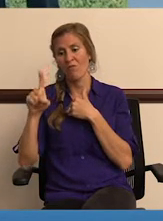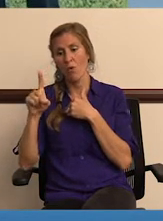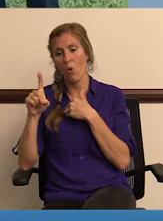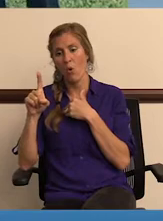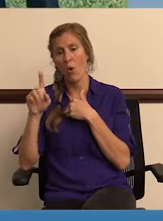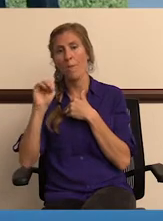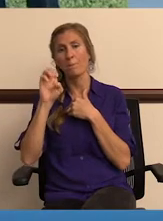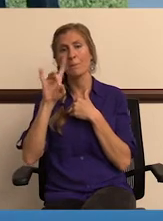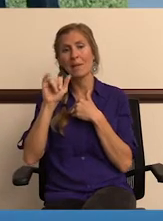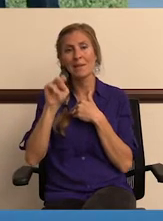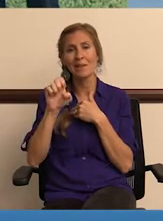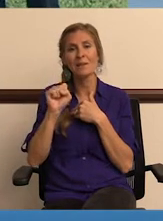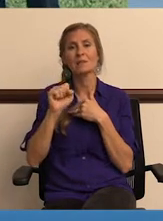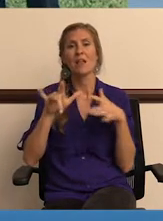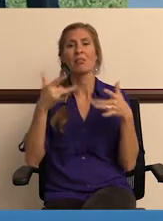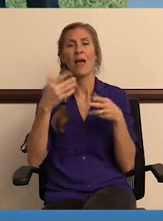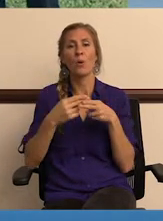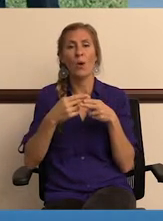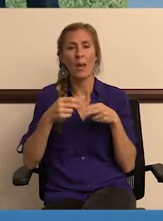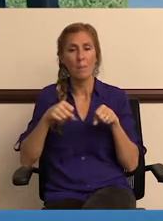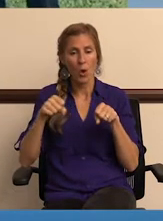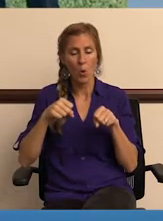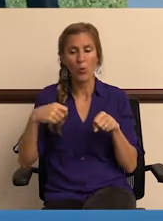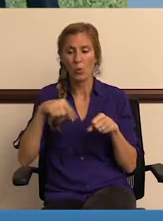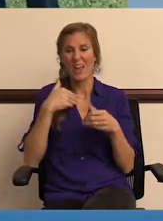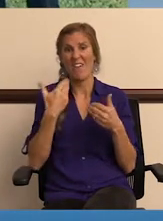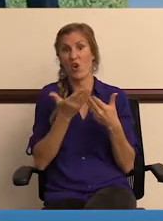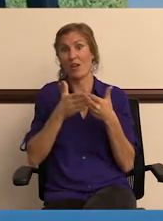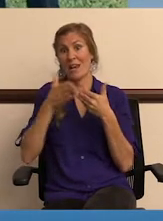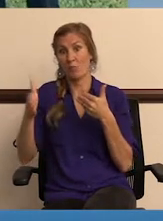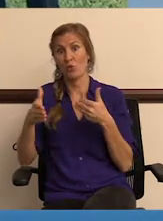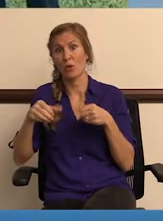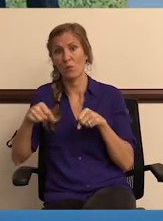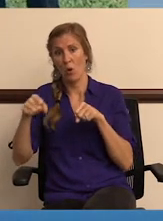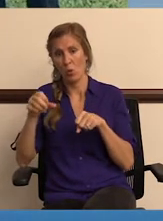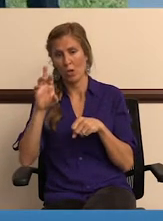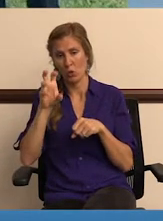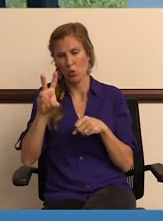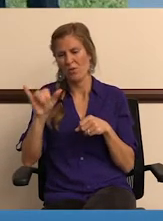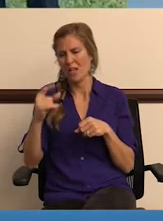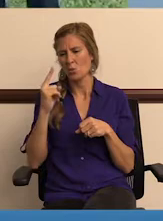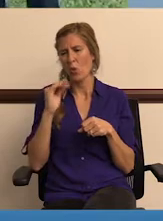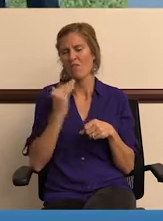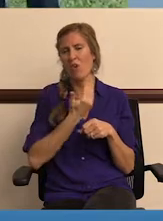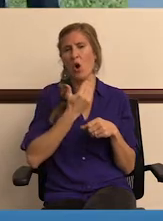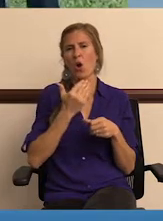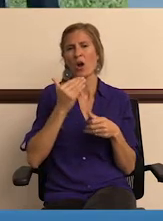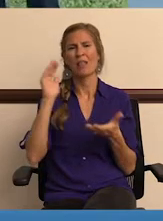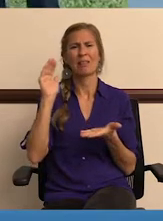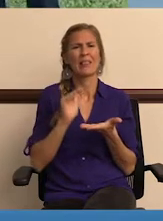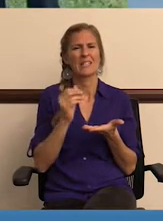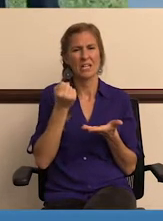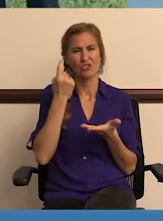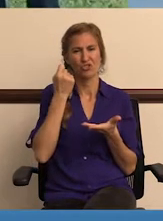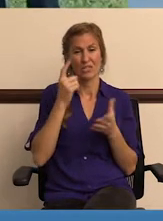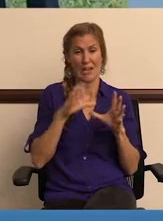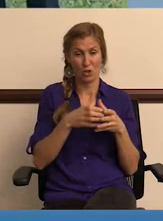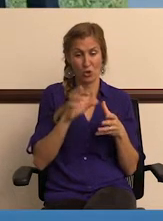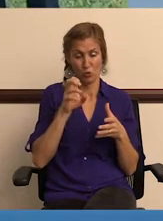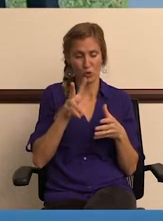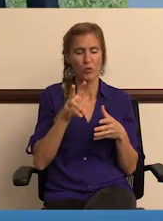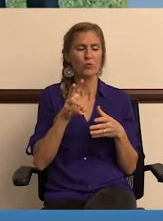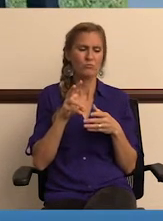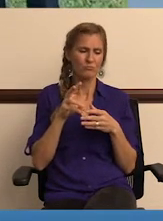for medians and right-of-way mowing, we have our neighborhood mowing crew, and this is one of our least understood